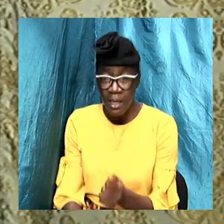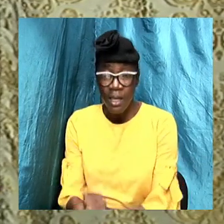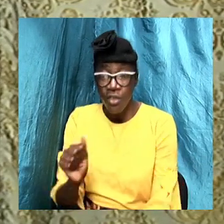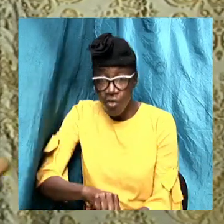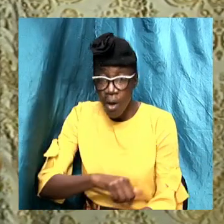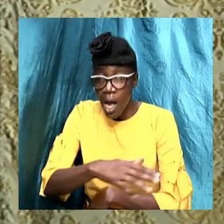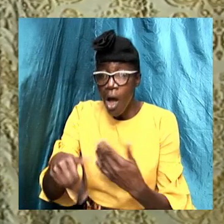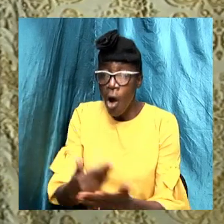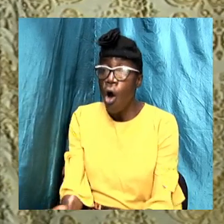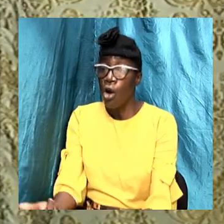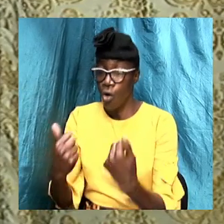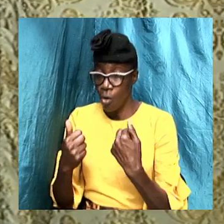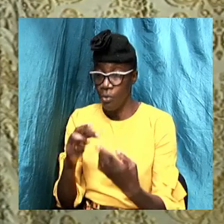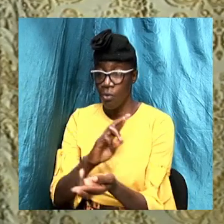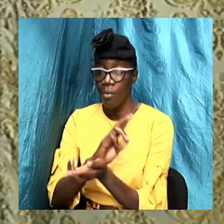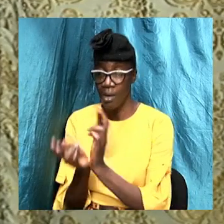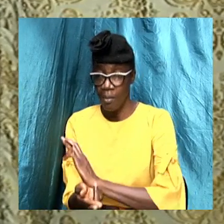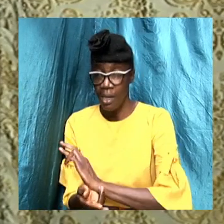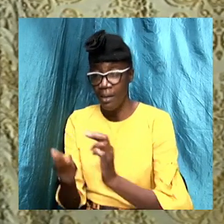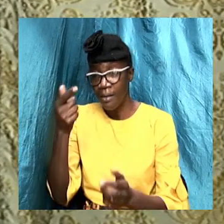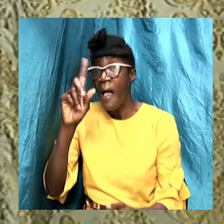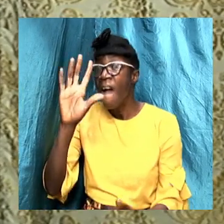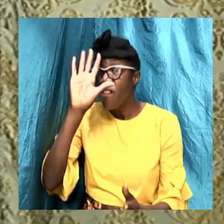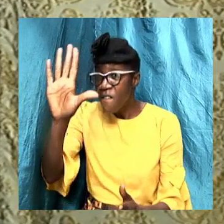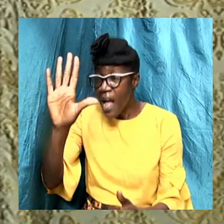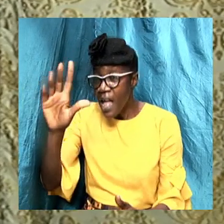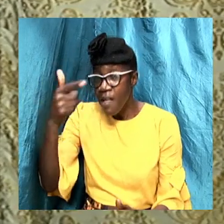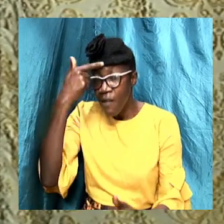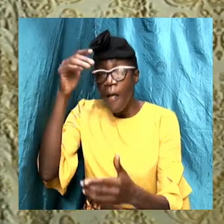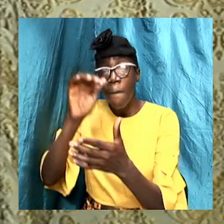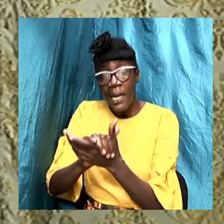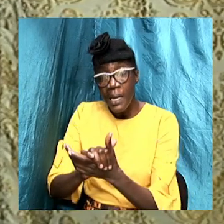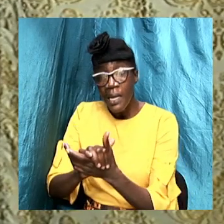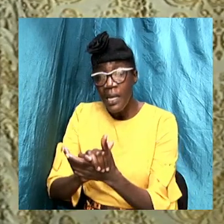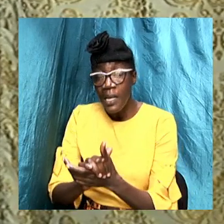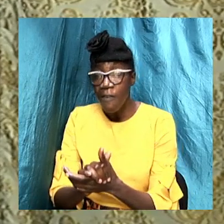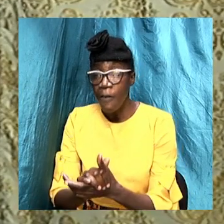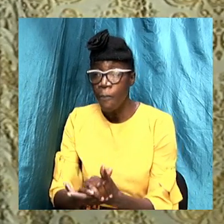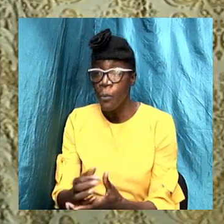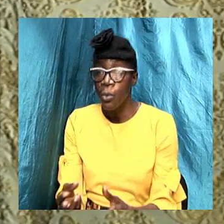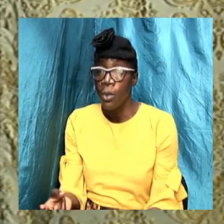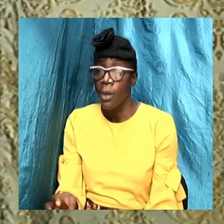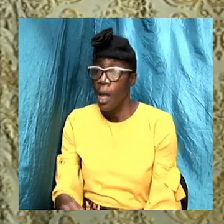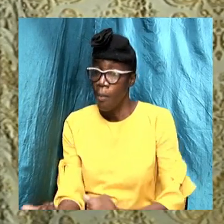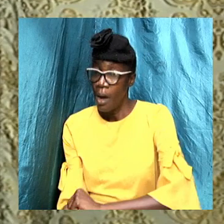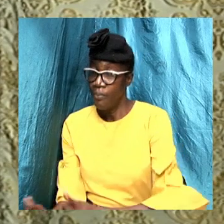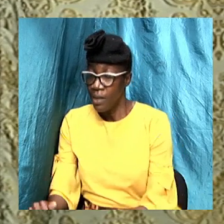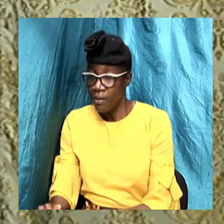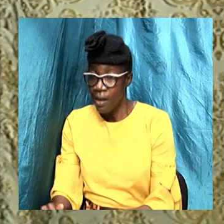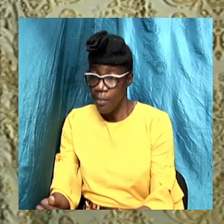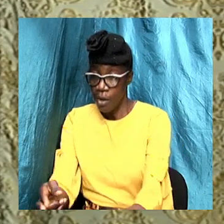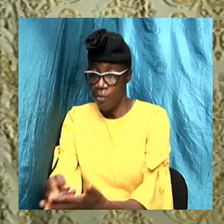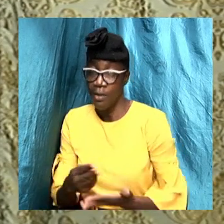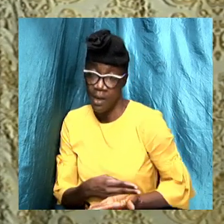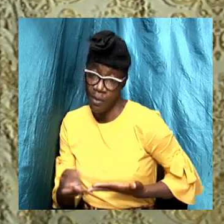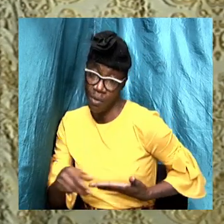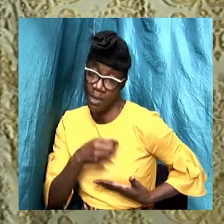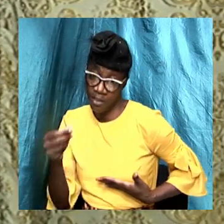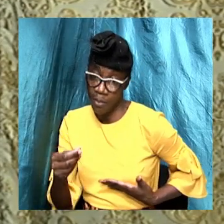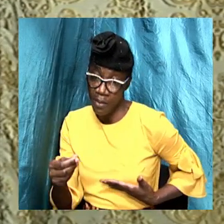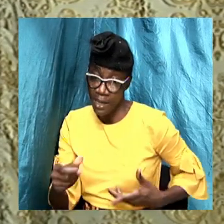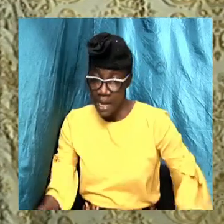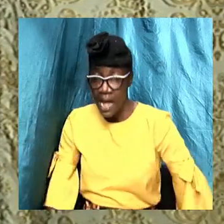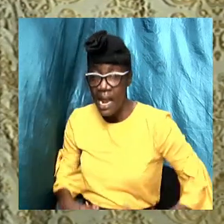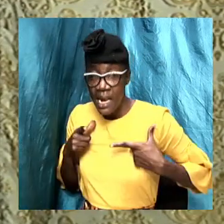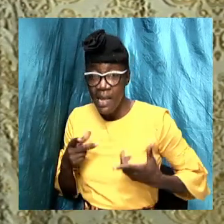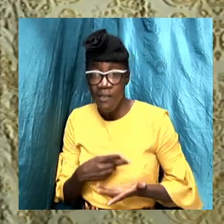basic components is belief, repentance, water baptism, infilling of the Holy Spirit, and living a holy life. So